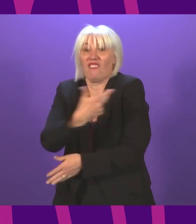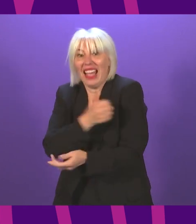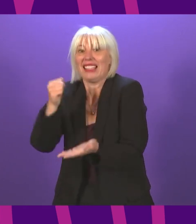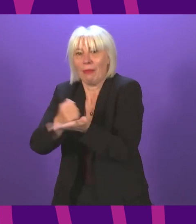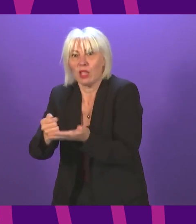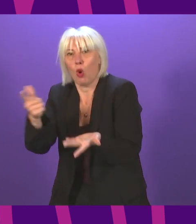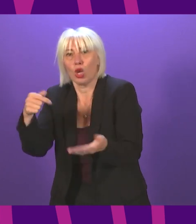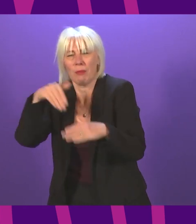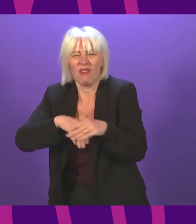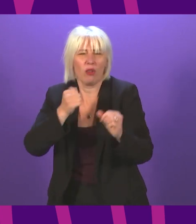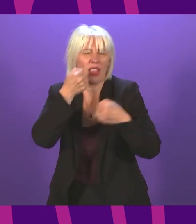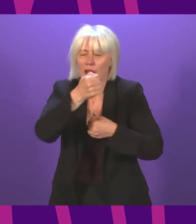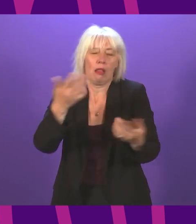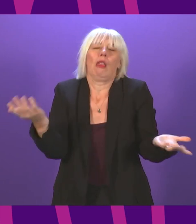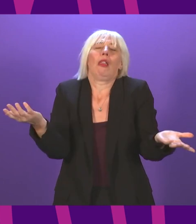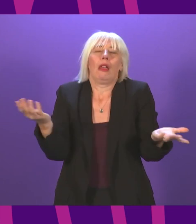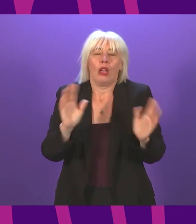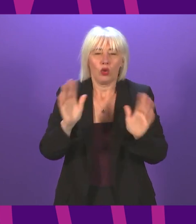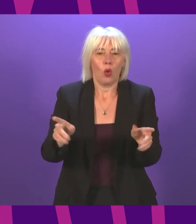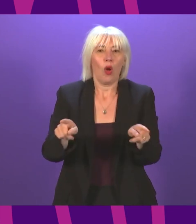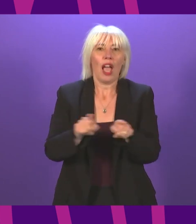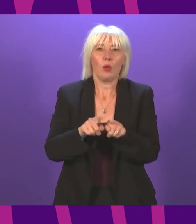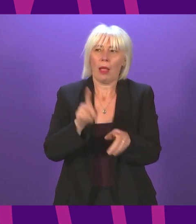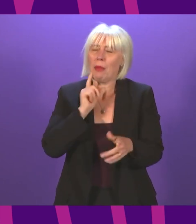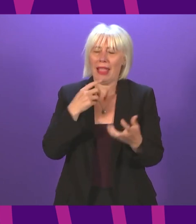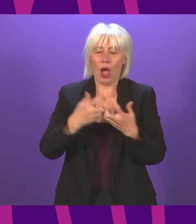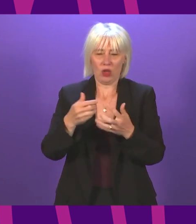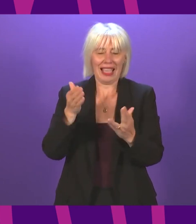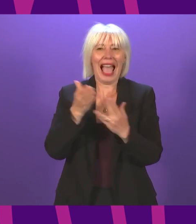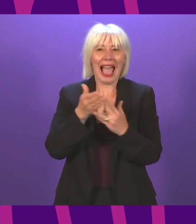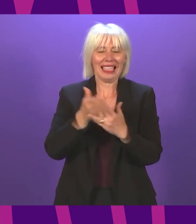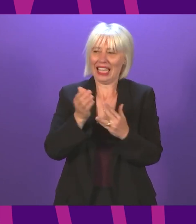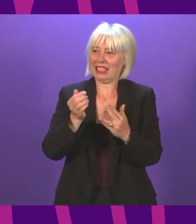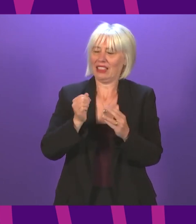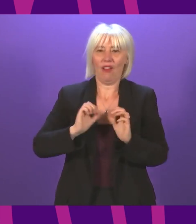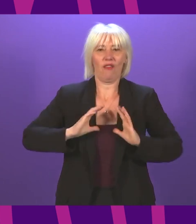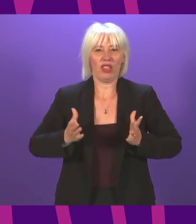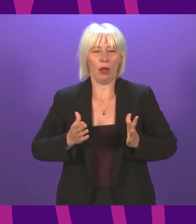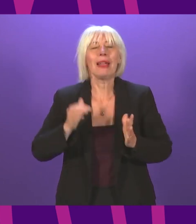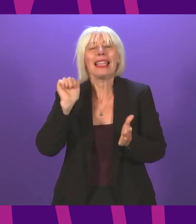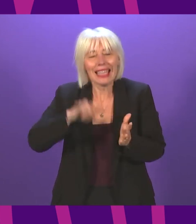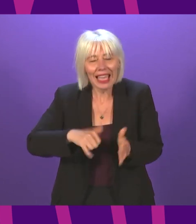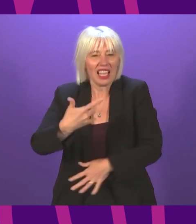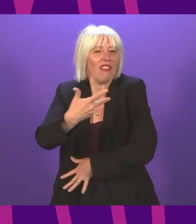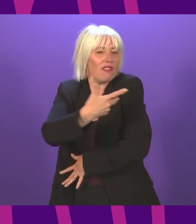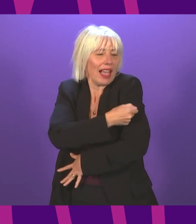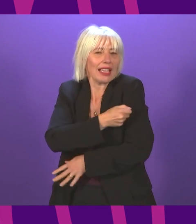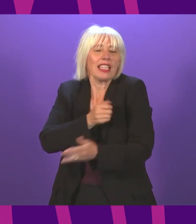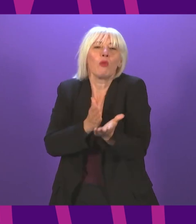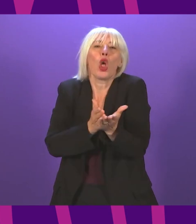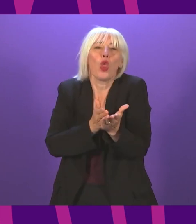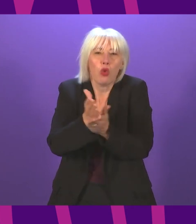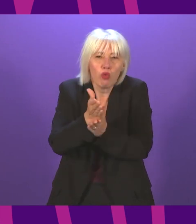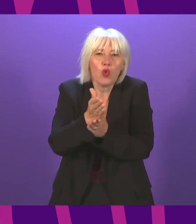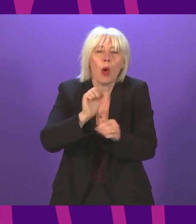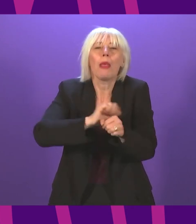data to strangers to access freedoms in our society. Vaccines are the way out of the pandemic, but vaccine passports